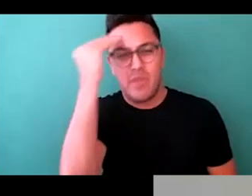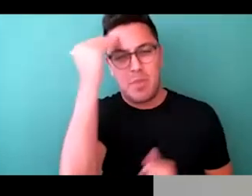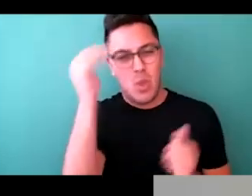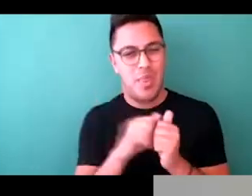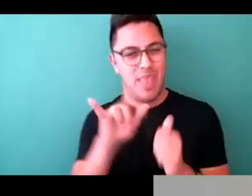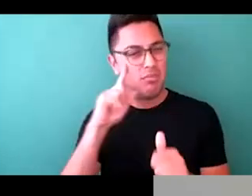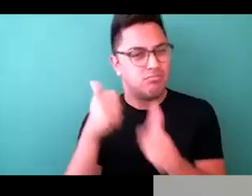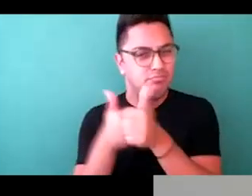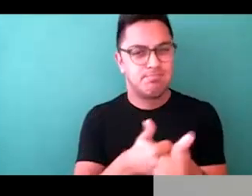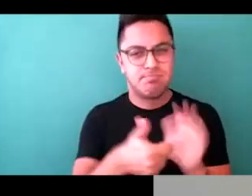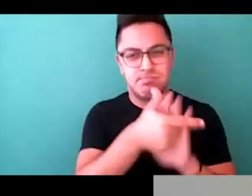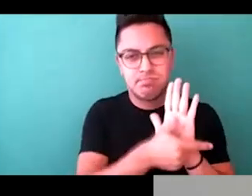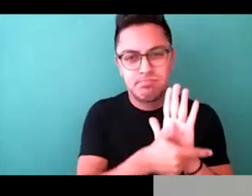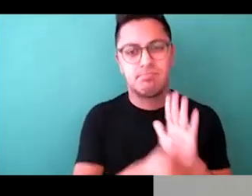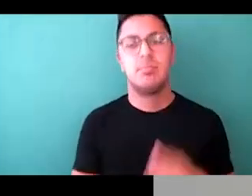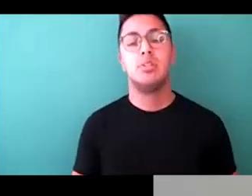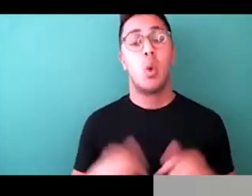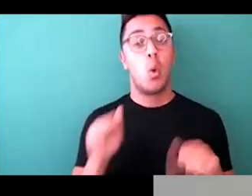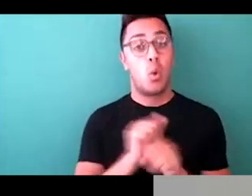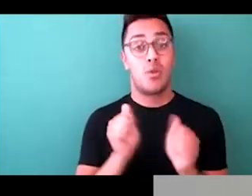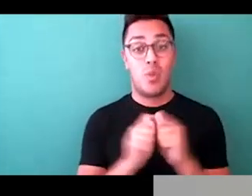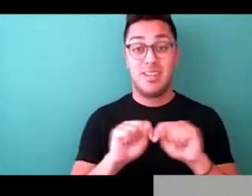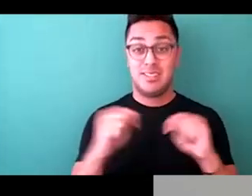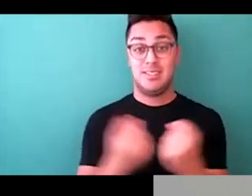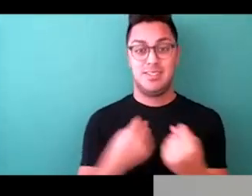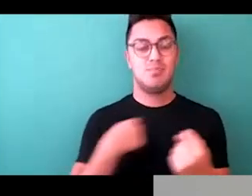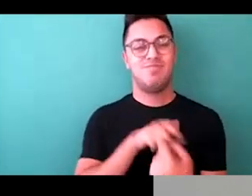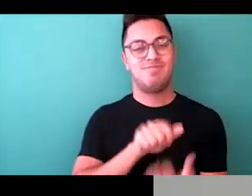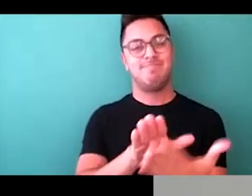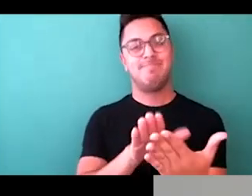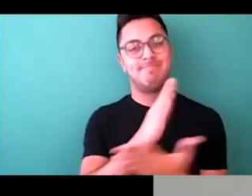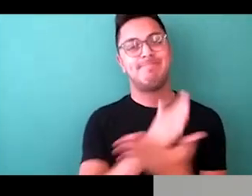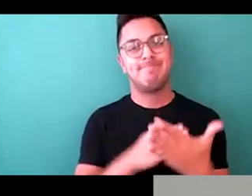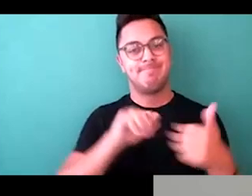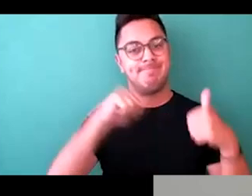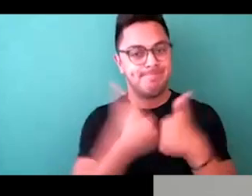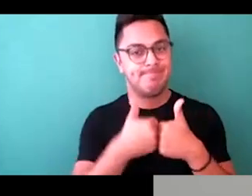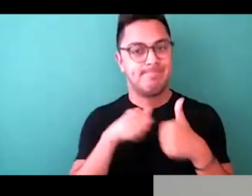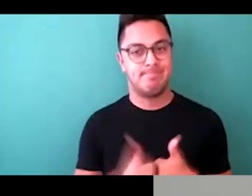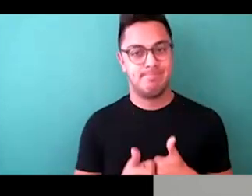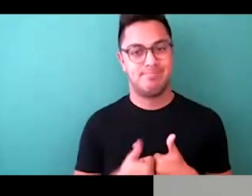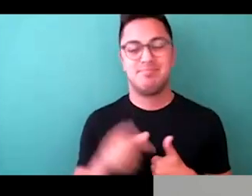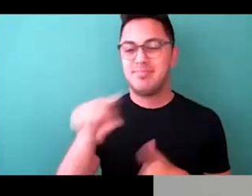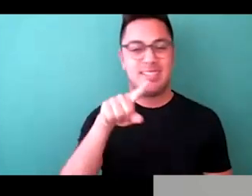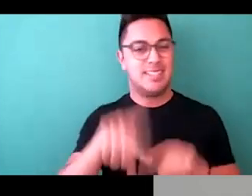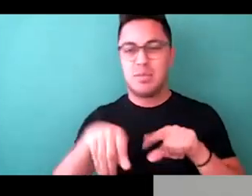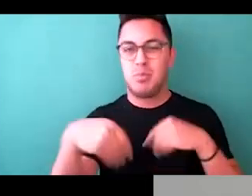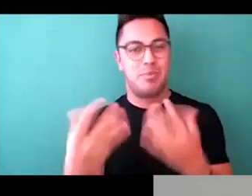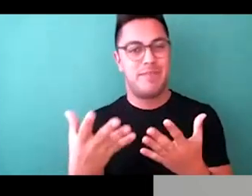compliance. So while working with this team, we ran into a little bit of difficulty of them not being able to provide